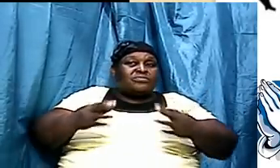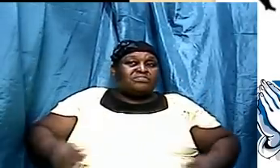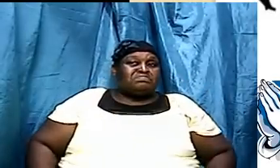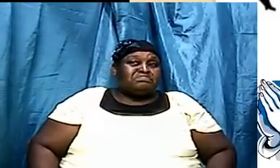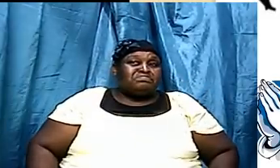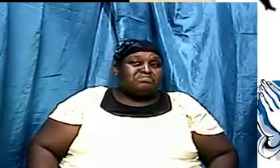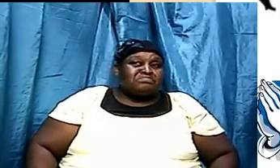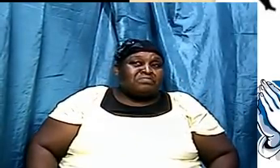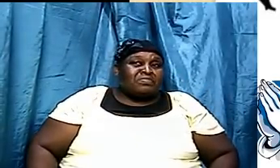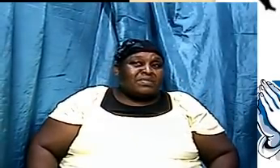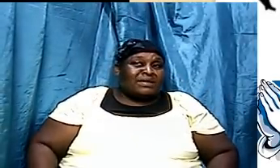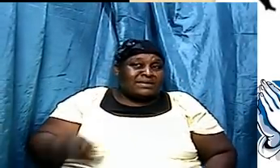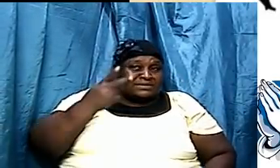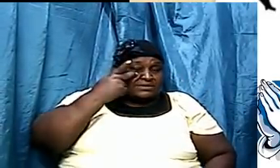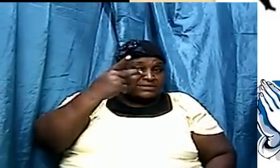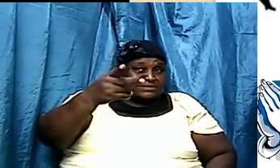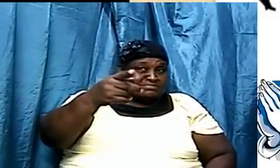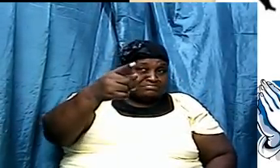you ever said it before